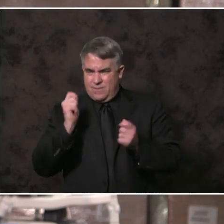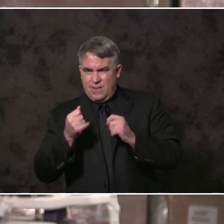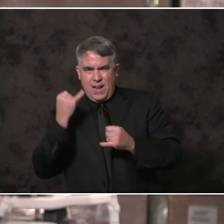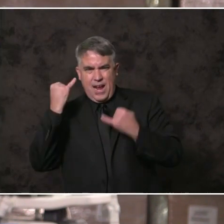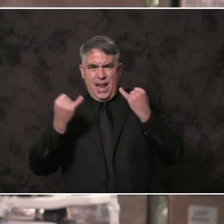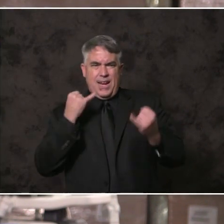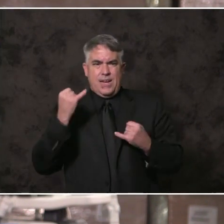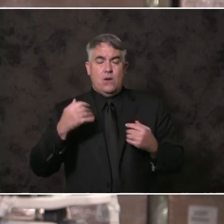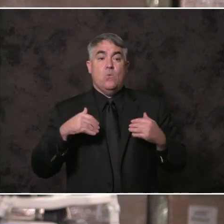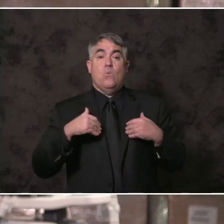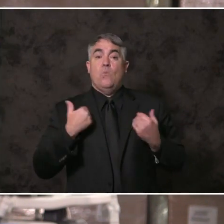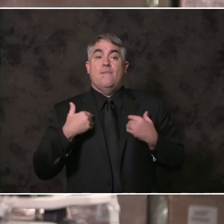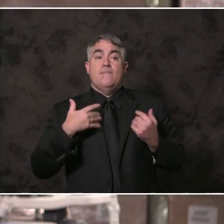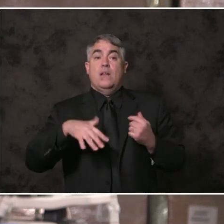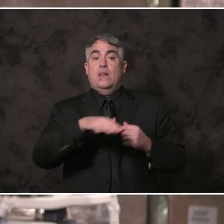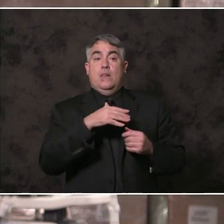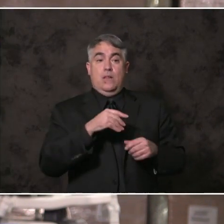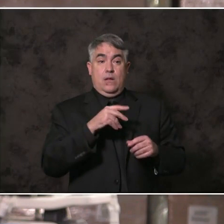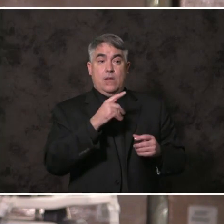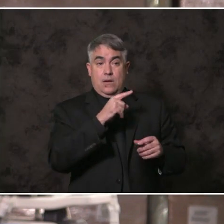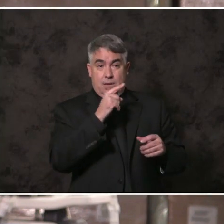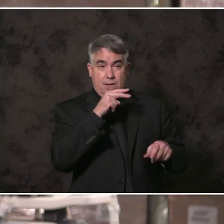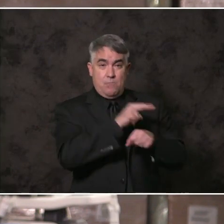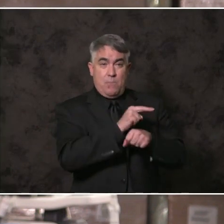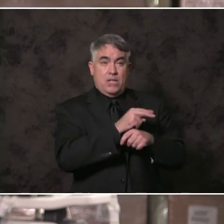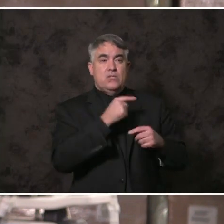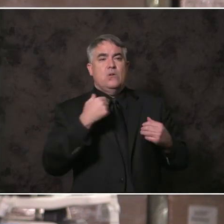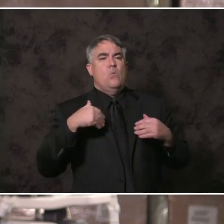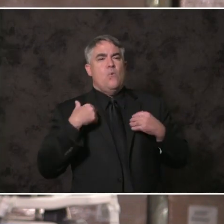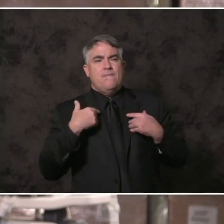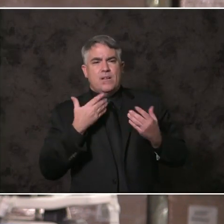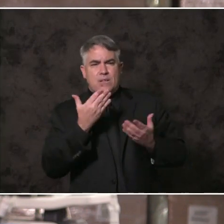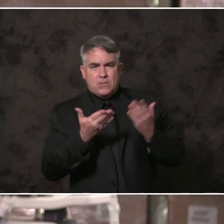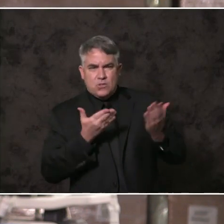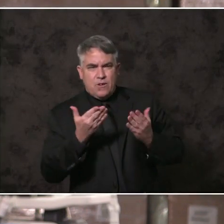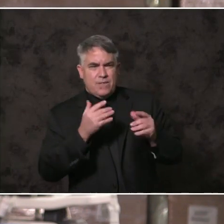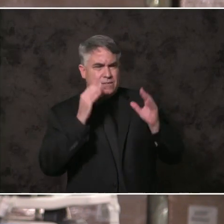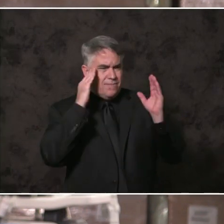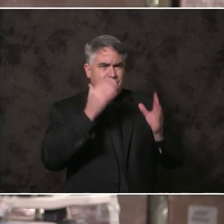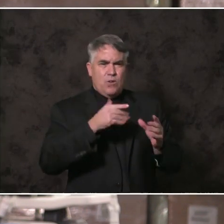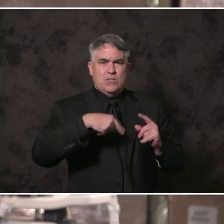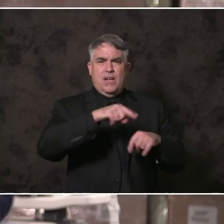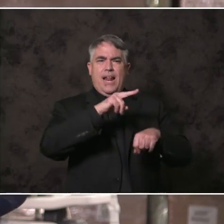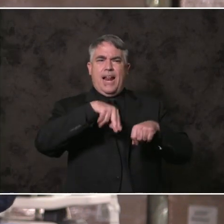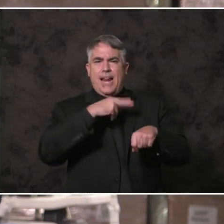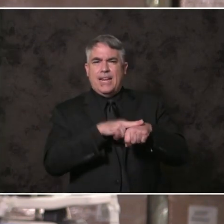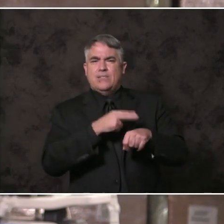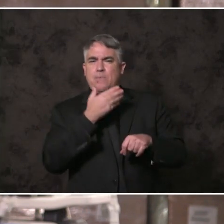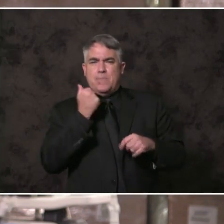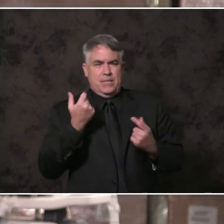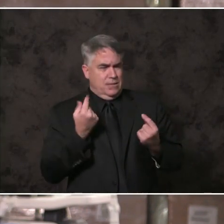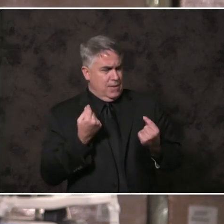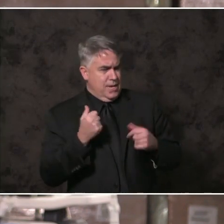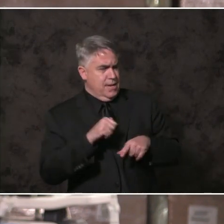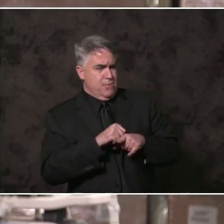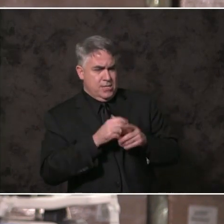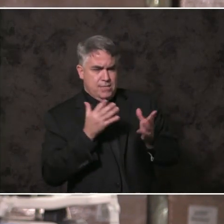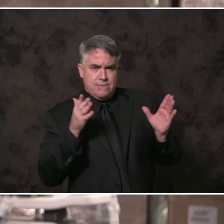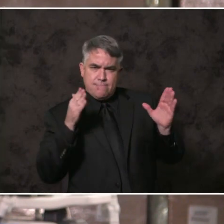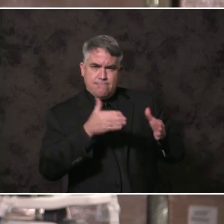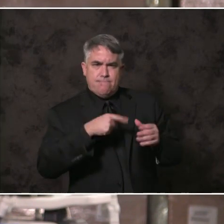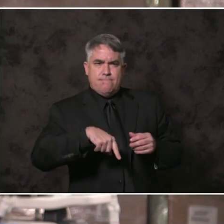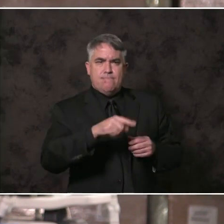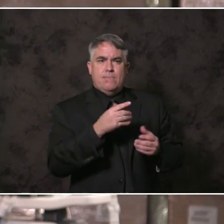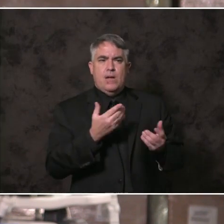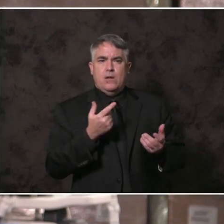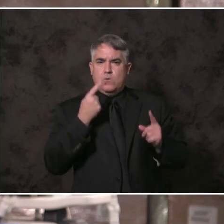called Youth Development and Community Services with a focus on national best practices and with its own vision and mission